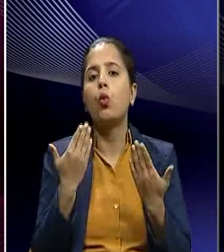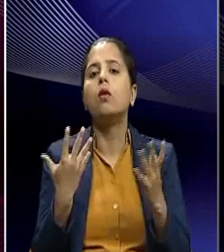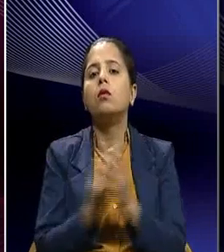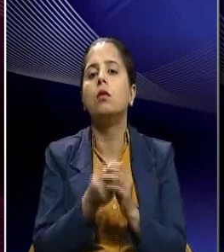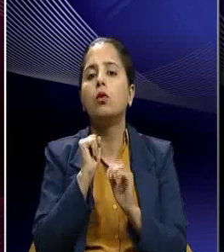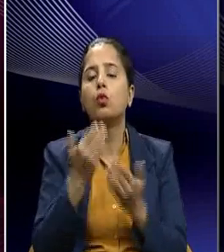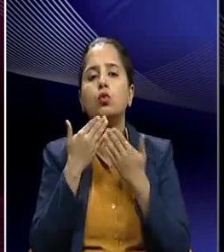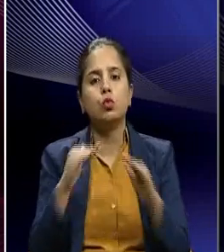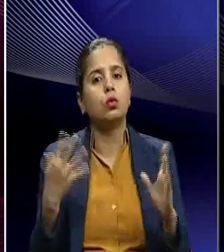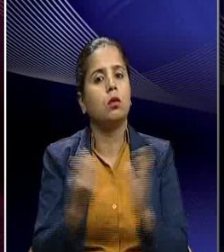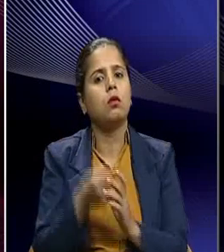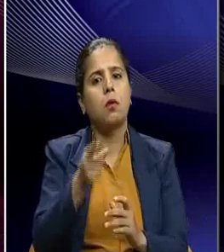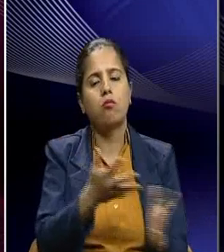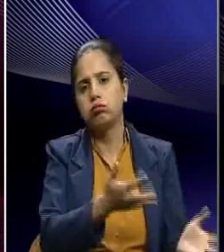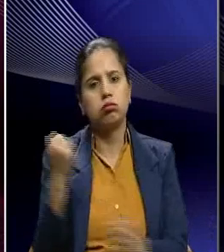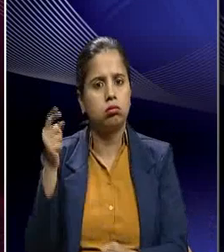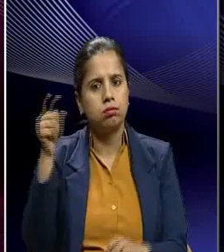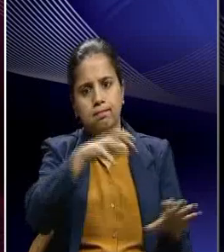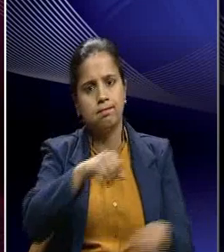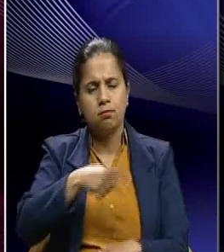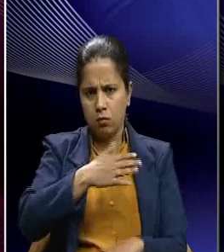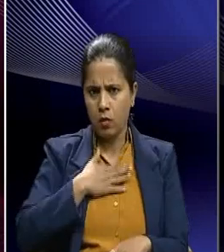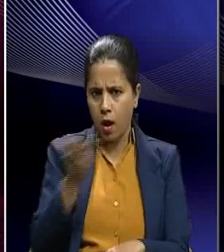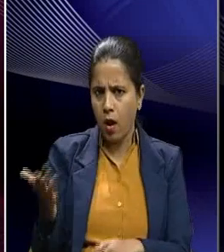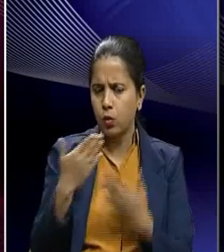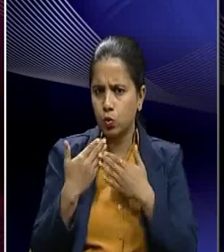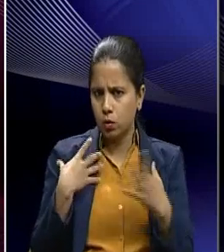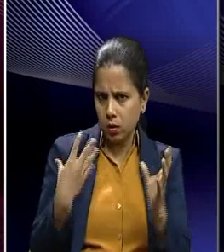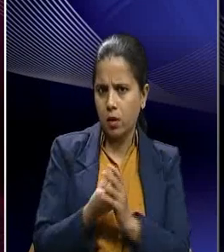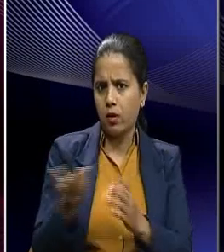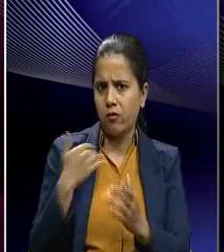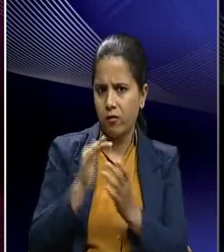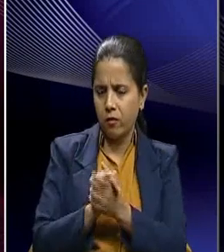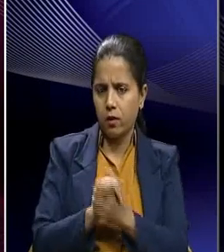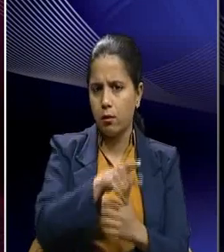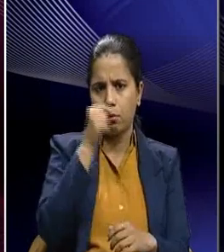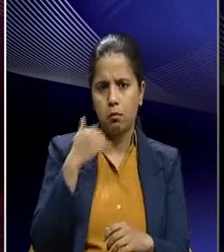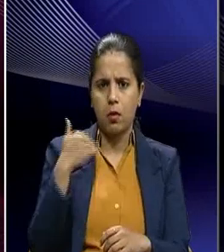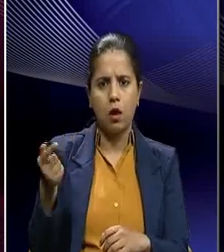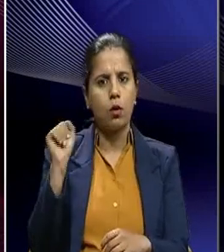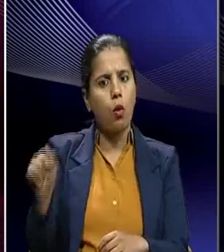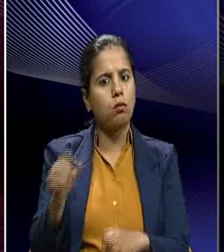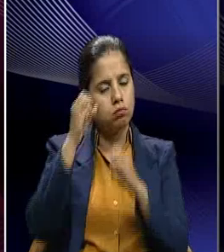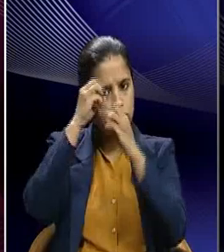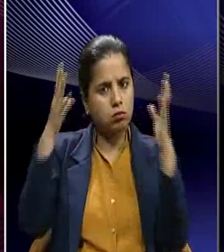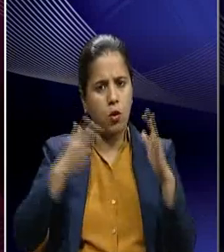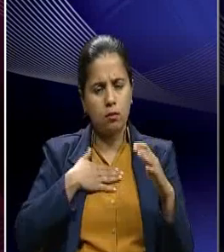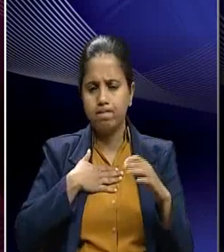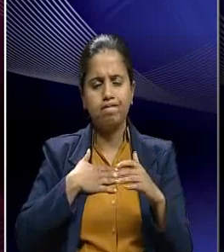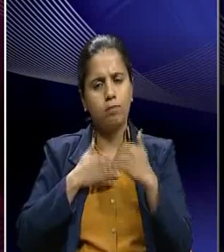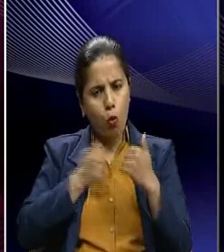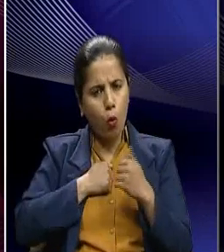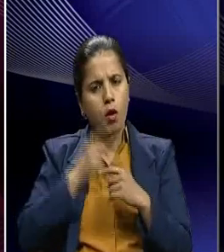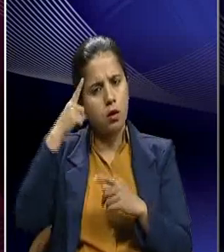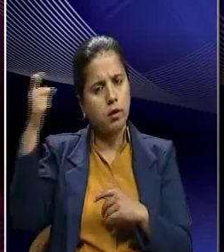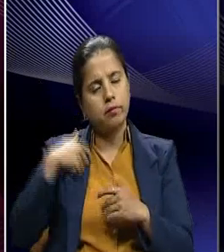were being taken away from him. He was a man who always in a way put his brother's ambition before his own in